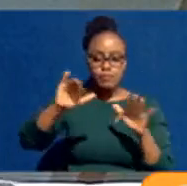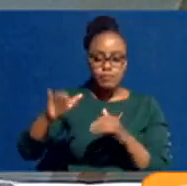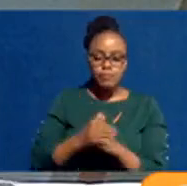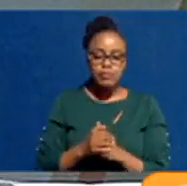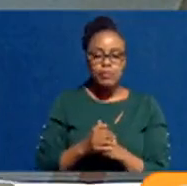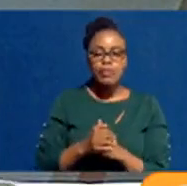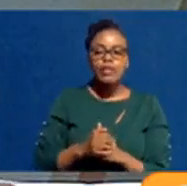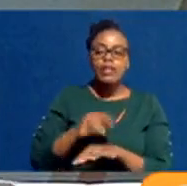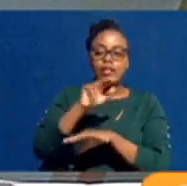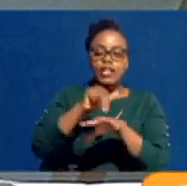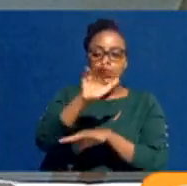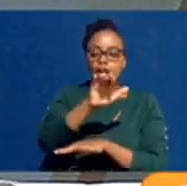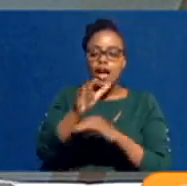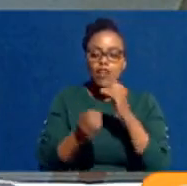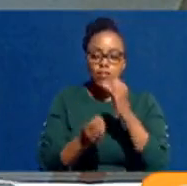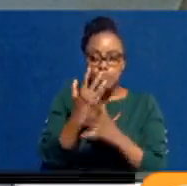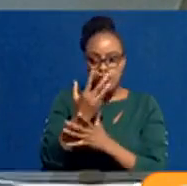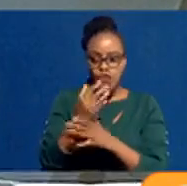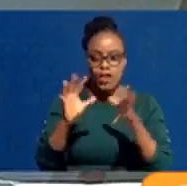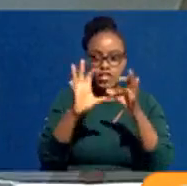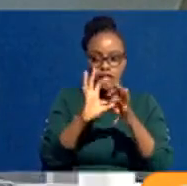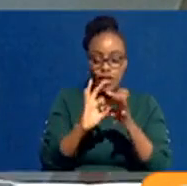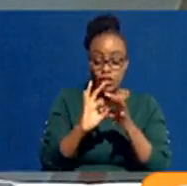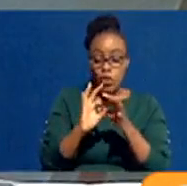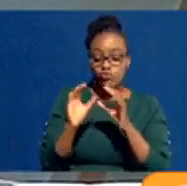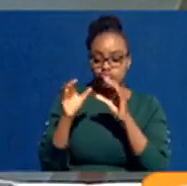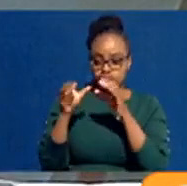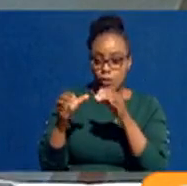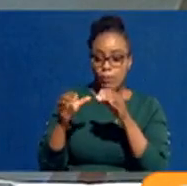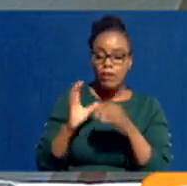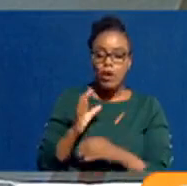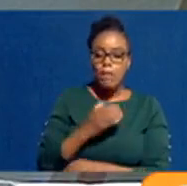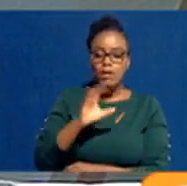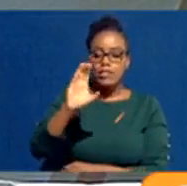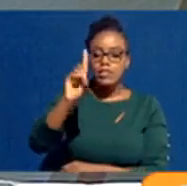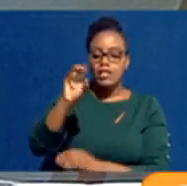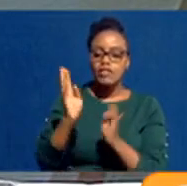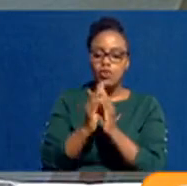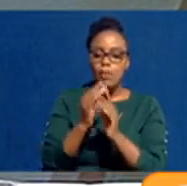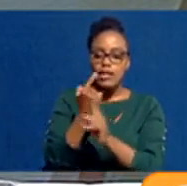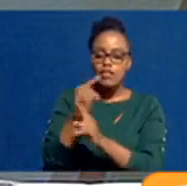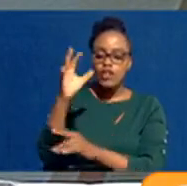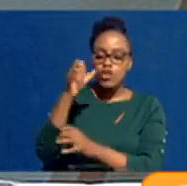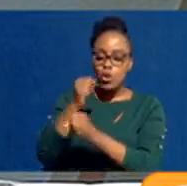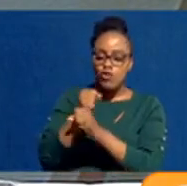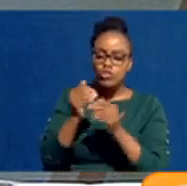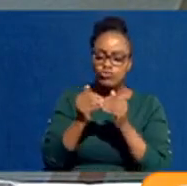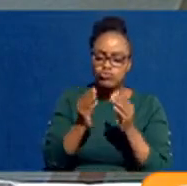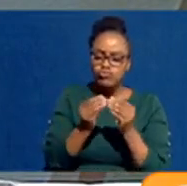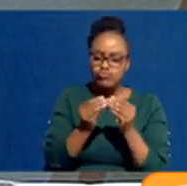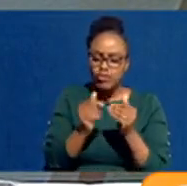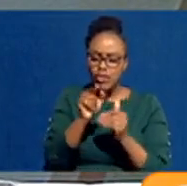The National Assembly has established a joint ad hoc committee on CDF to meet relevant stakeholders to unlock the